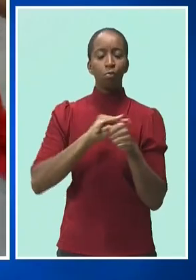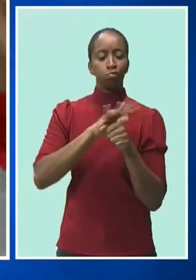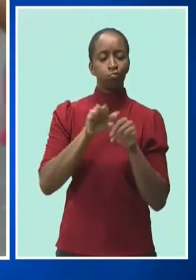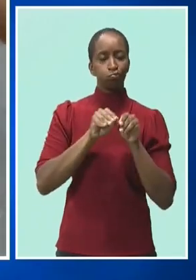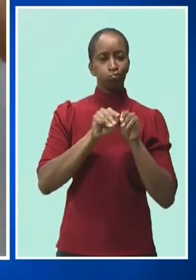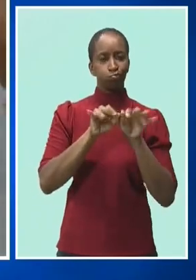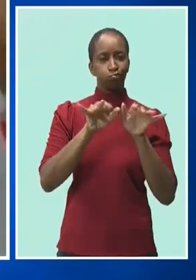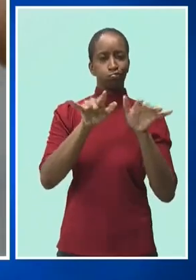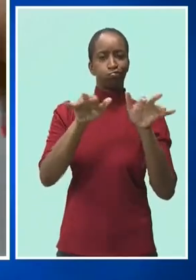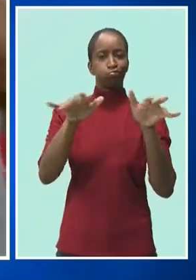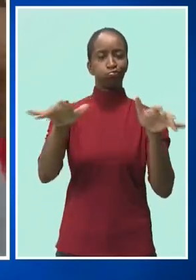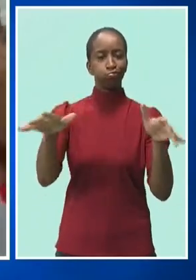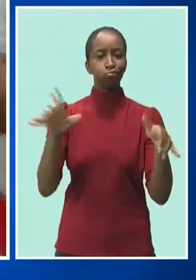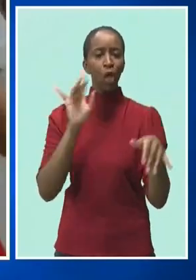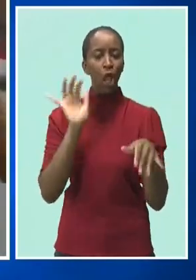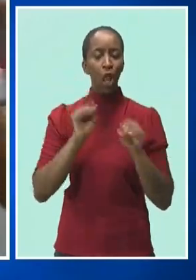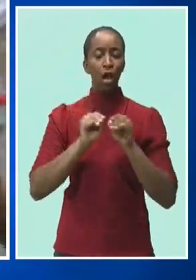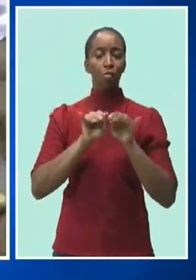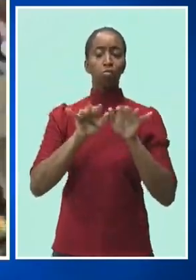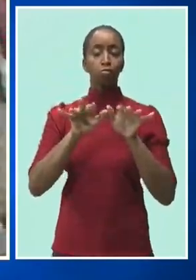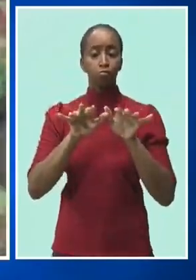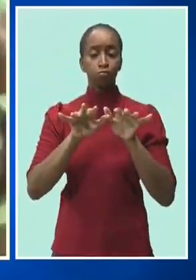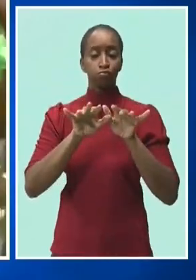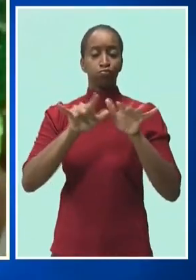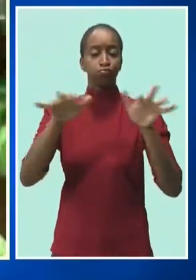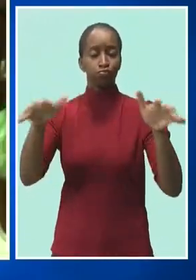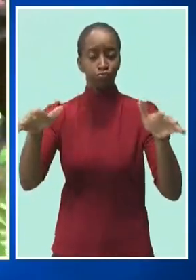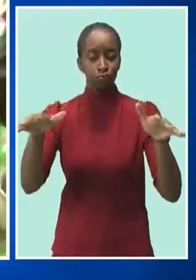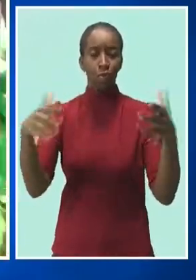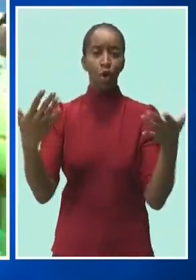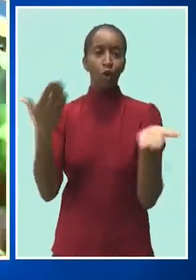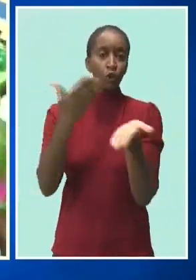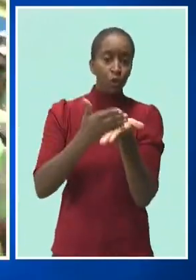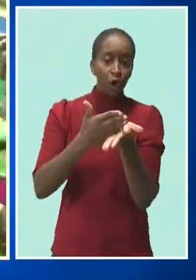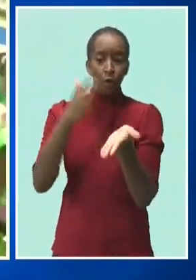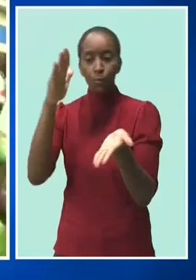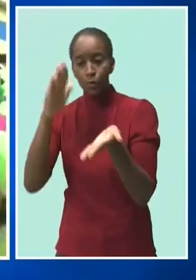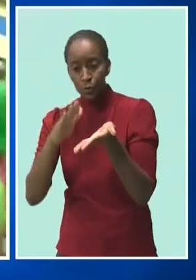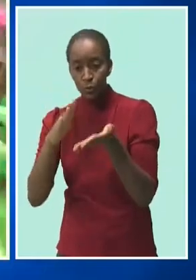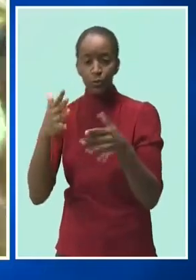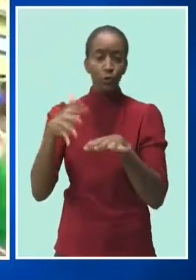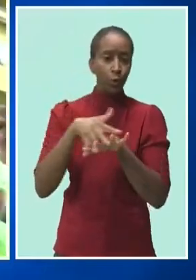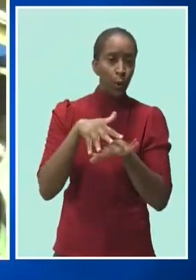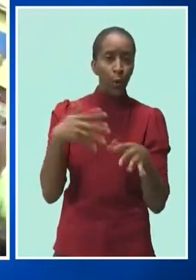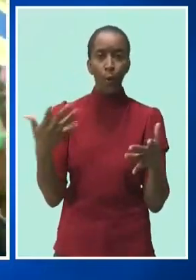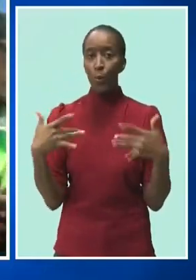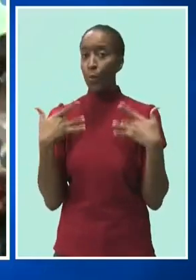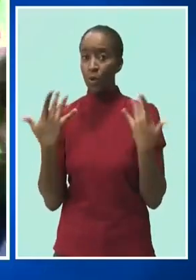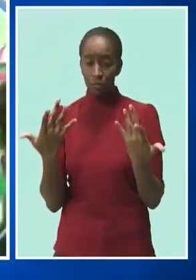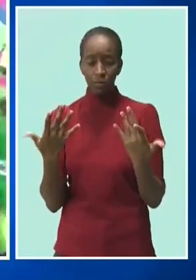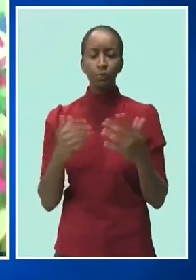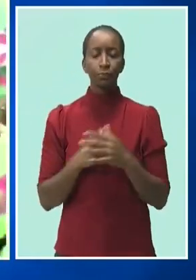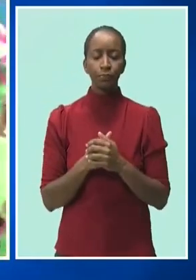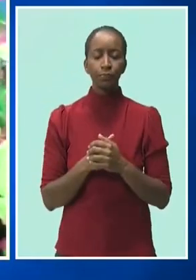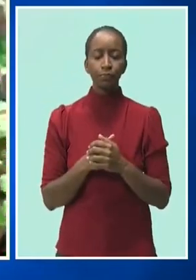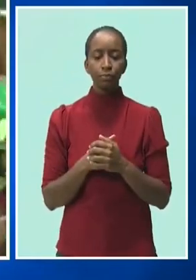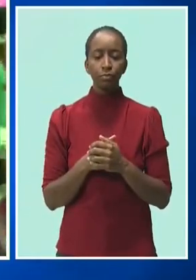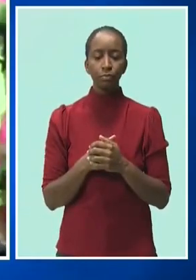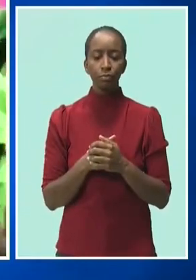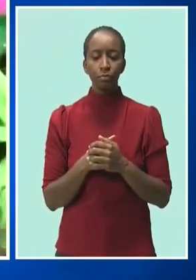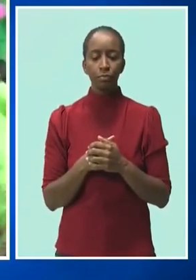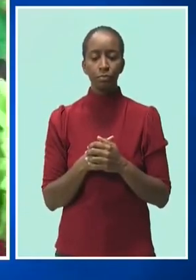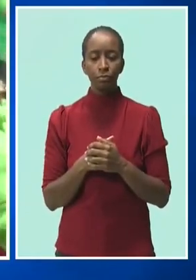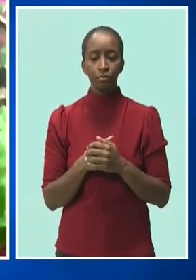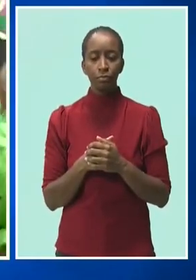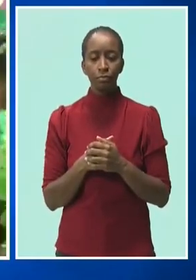both locally, regionally and internationally. However, she said band leaders and producers are making plans with respect to alternatives if